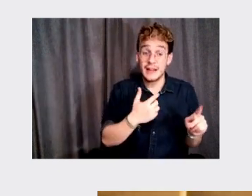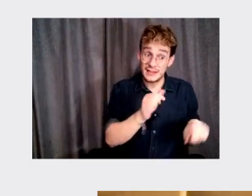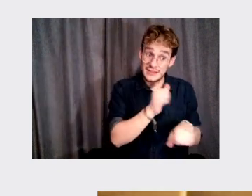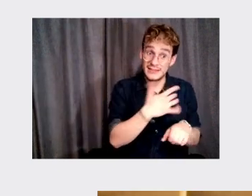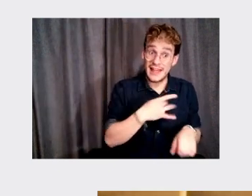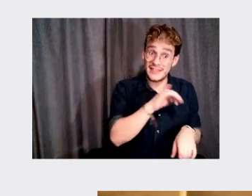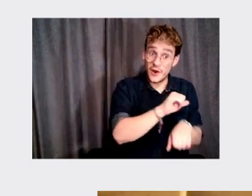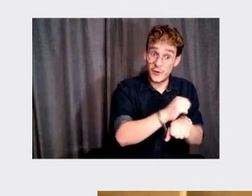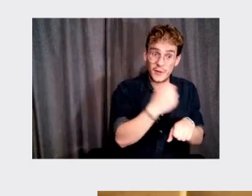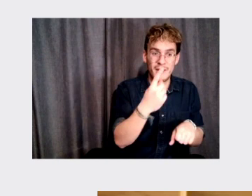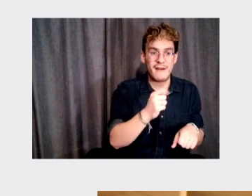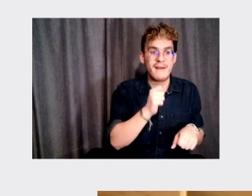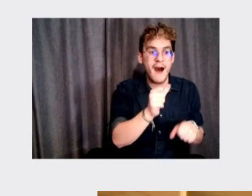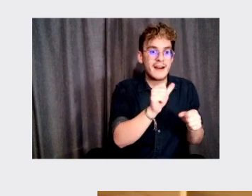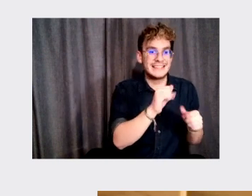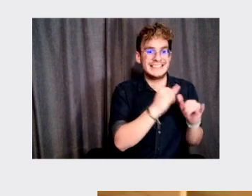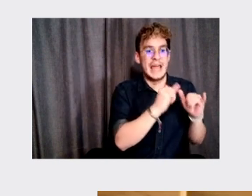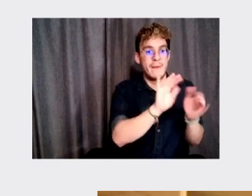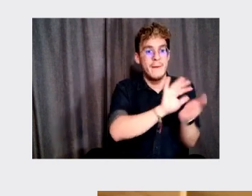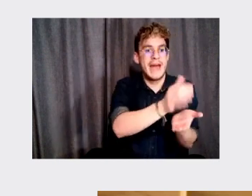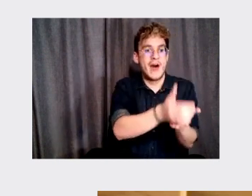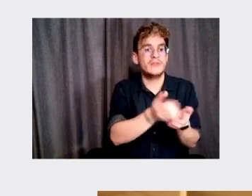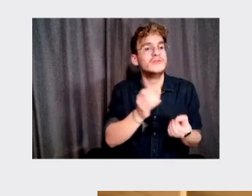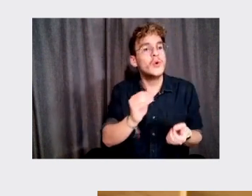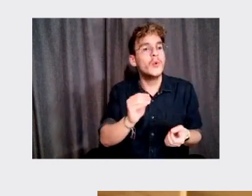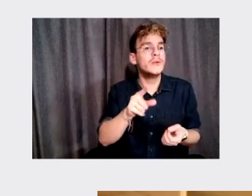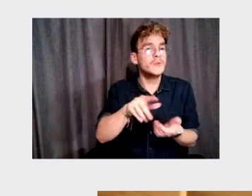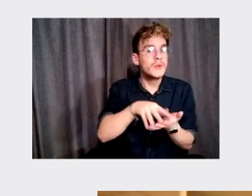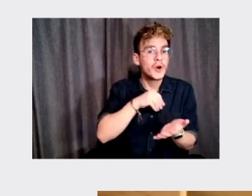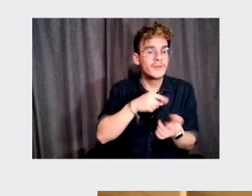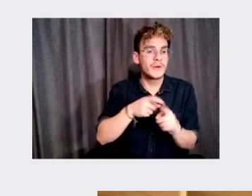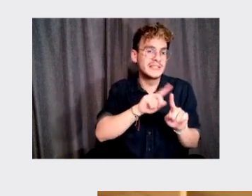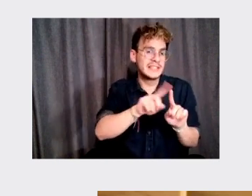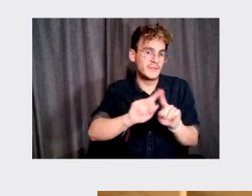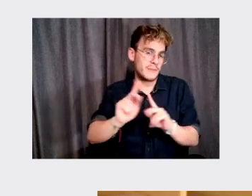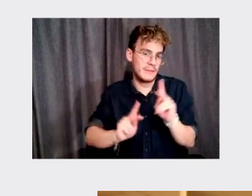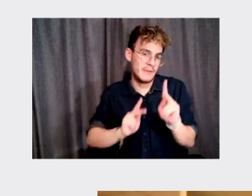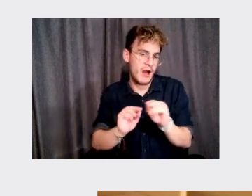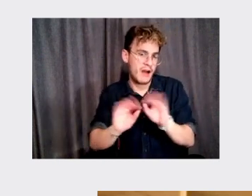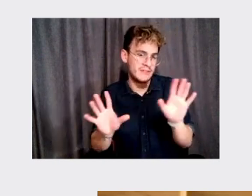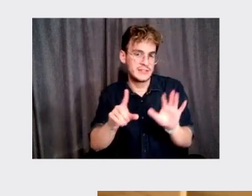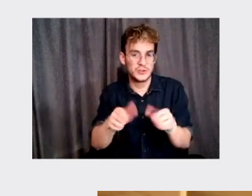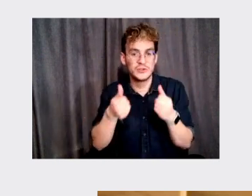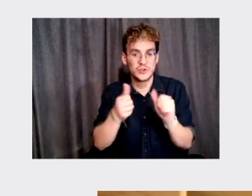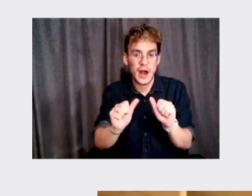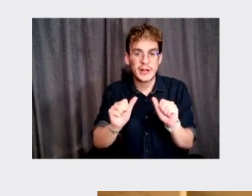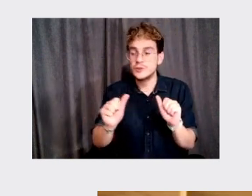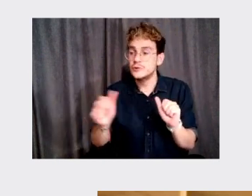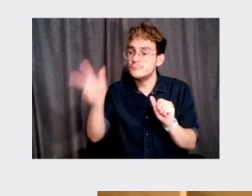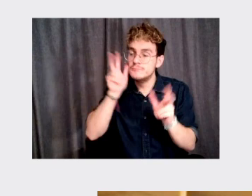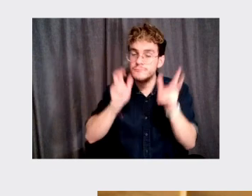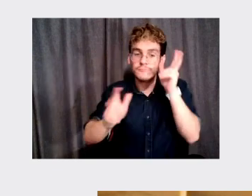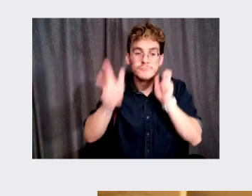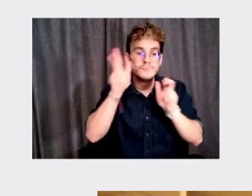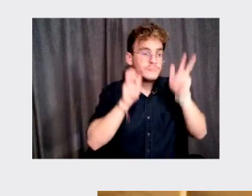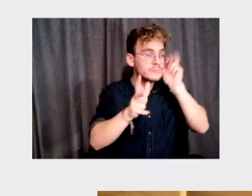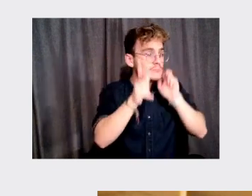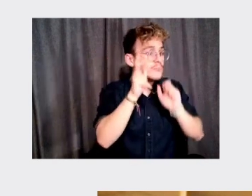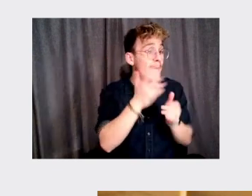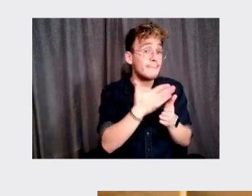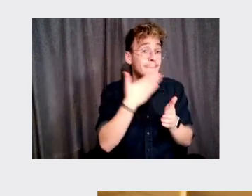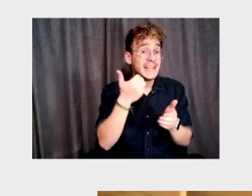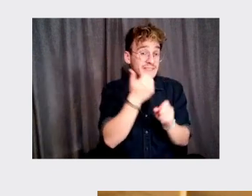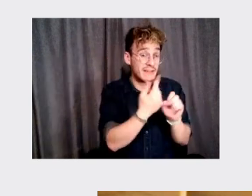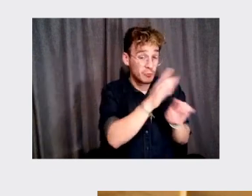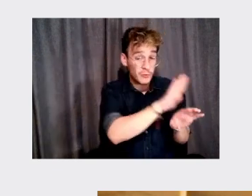um, of course you, you learn, um, from different people when you try to take the best of all of them. Um, but I, I